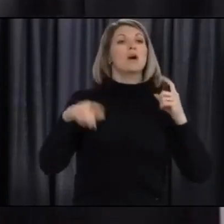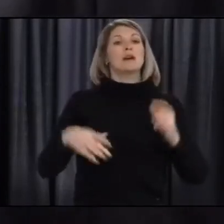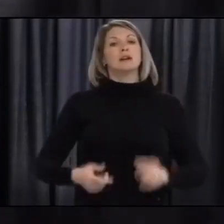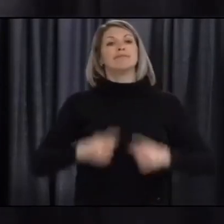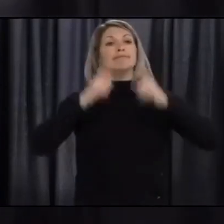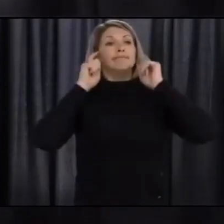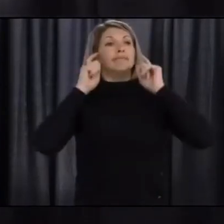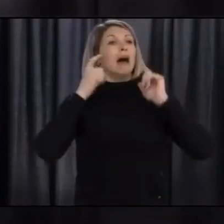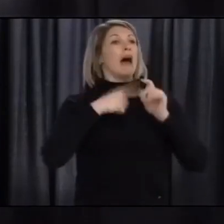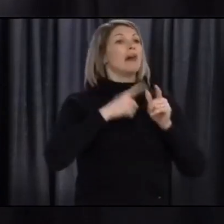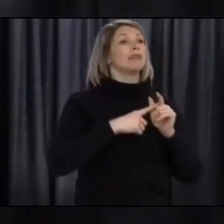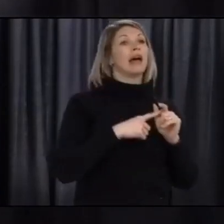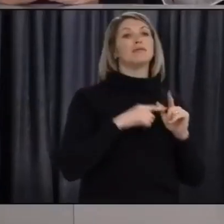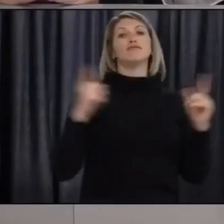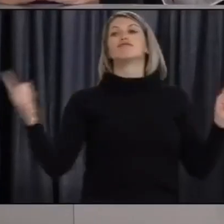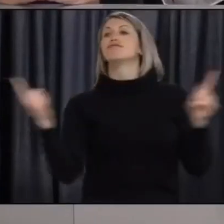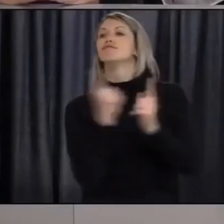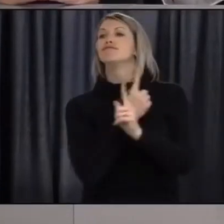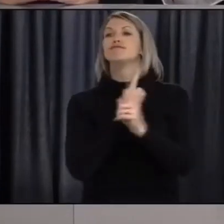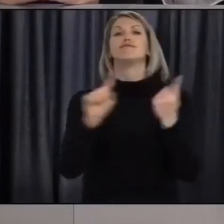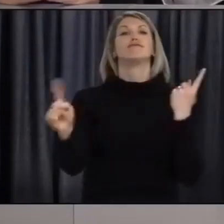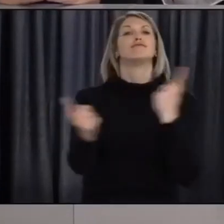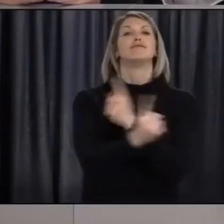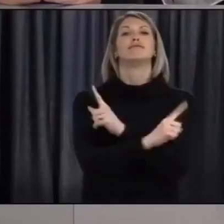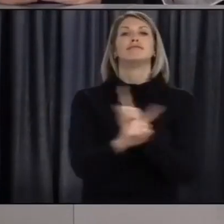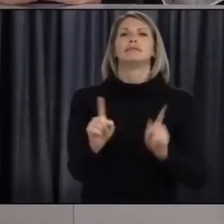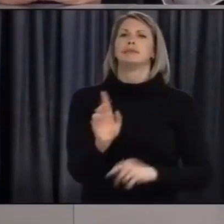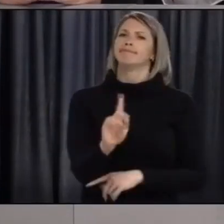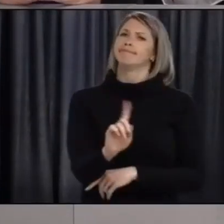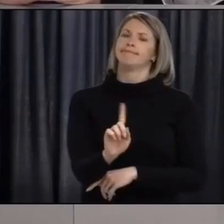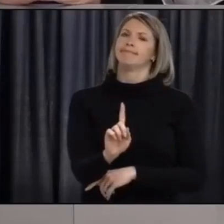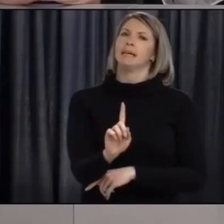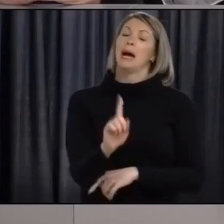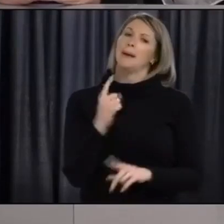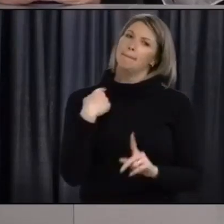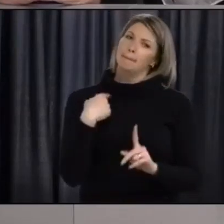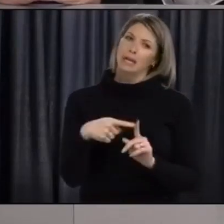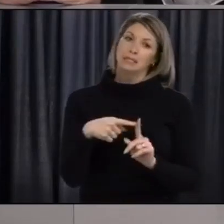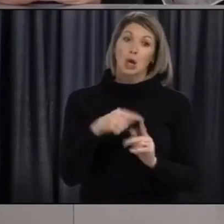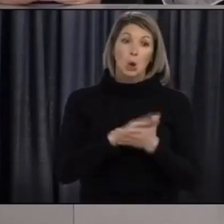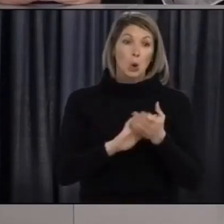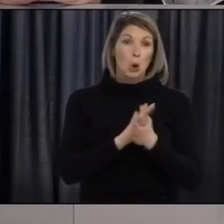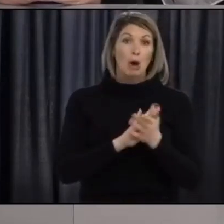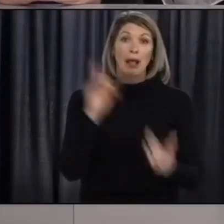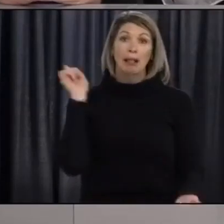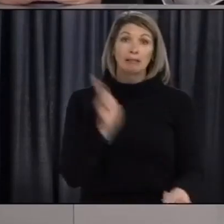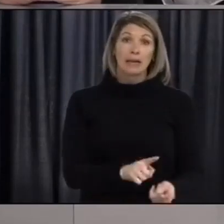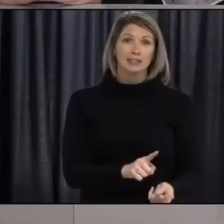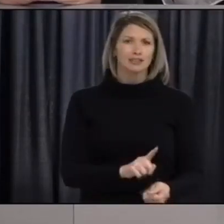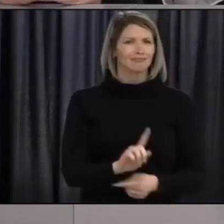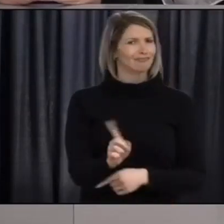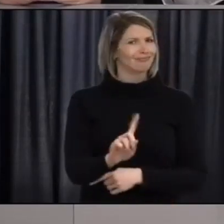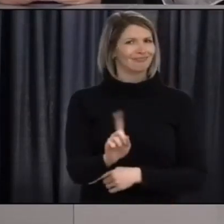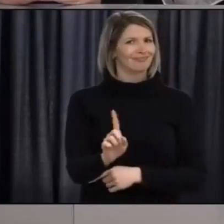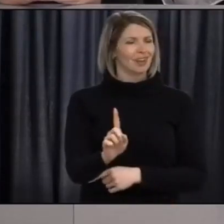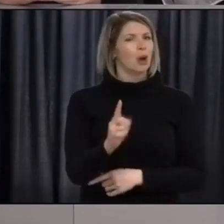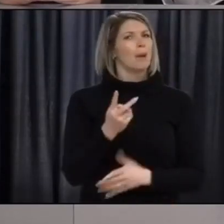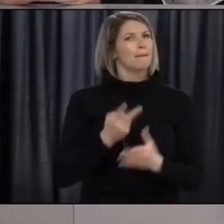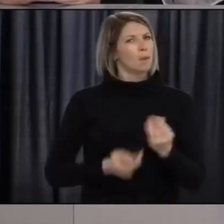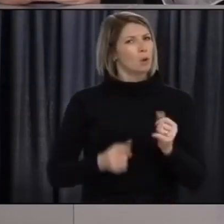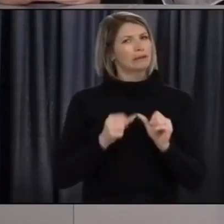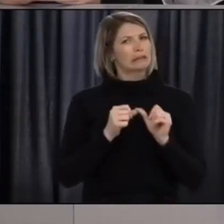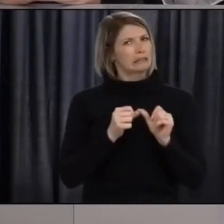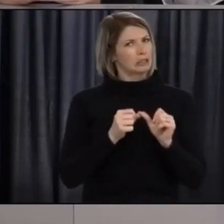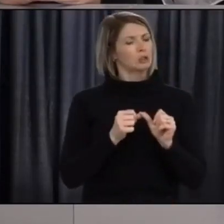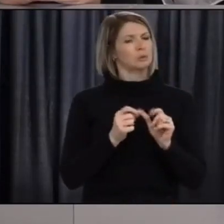proper hand hygiene and physical distancing. Please continue to adhere to those measures. Thank you for the demonstration,